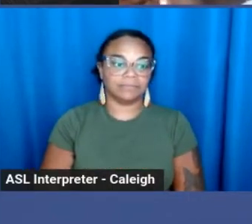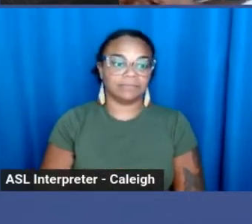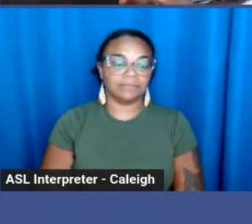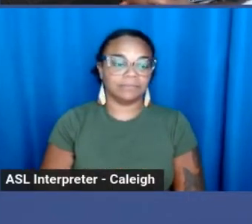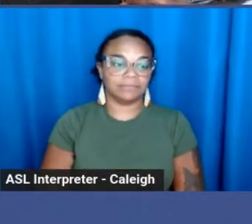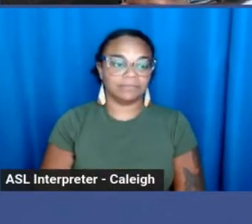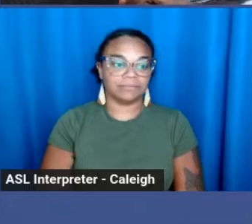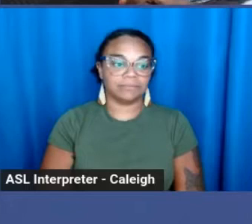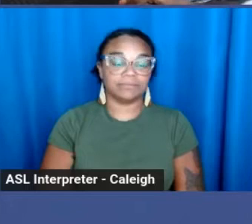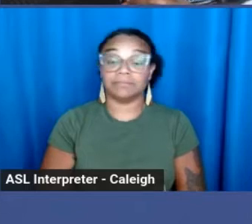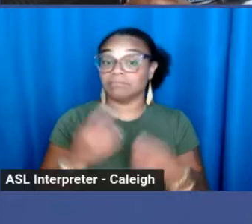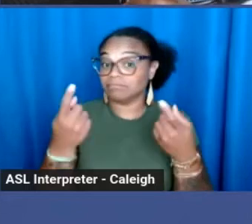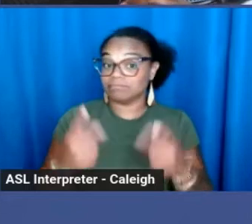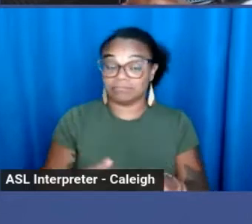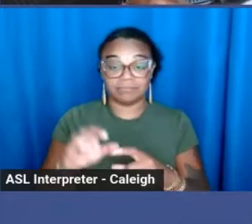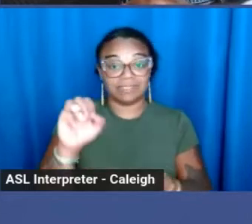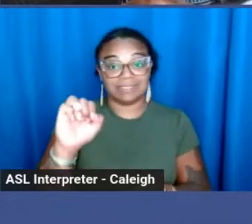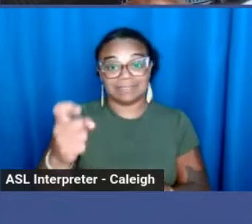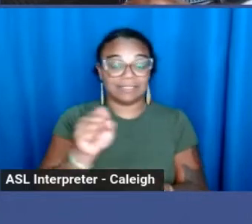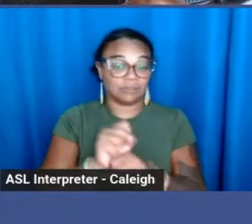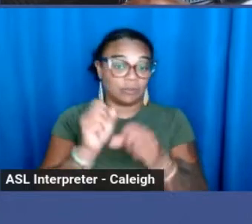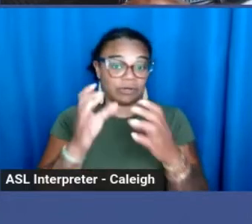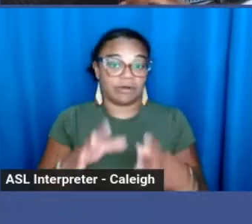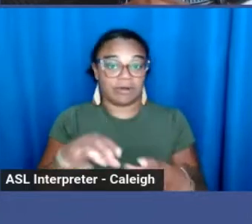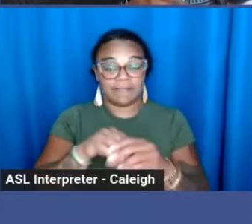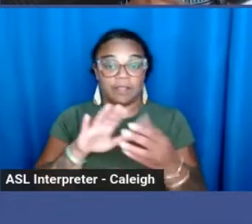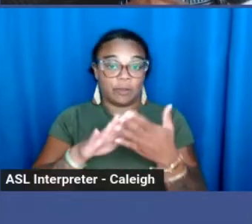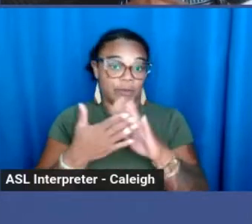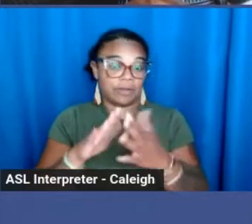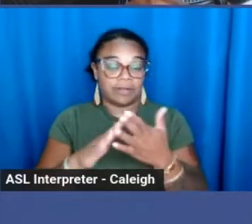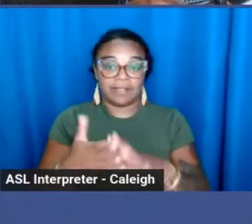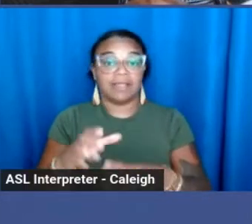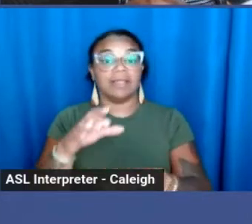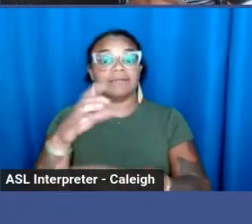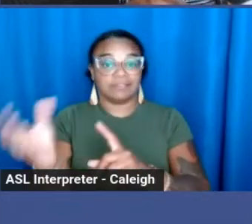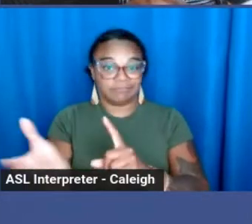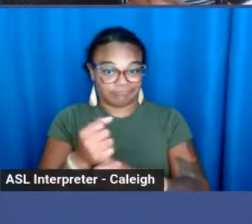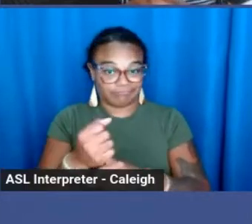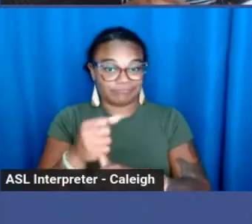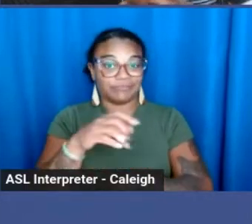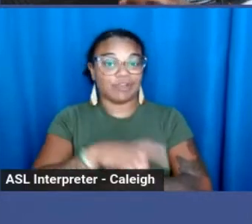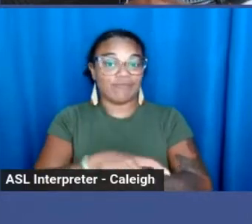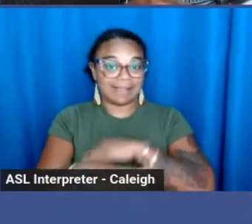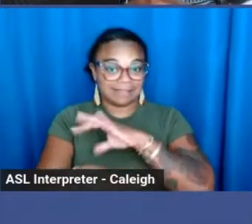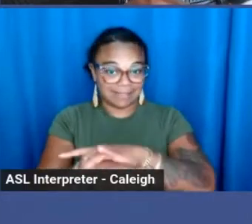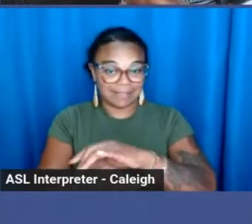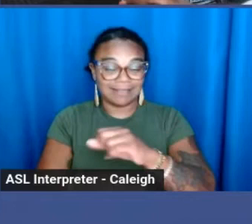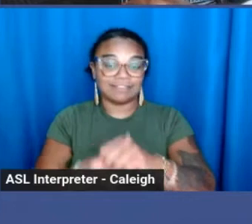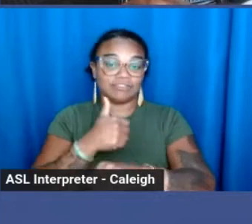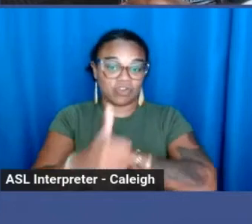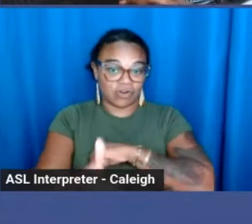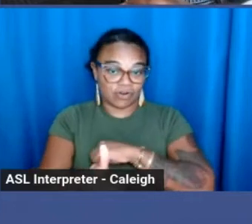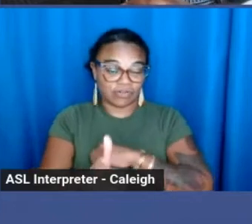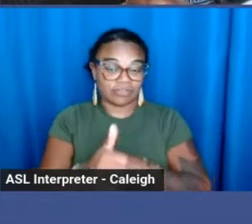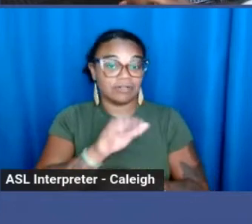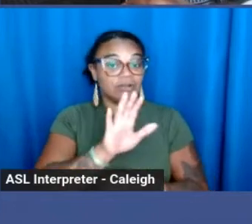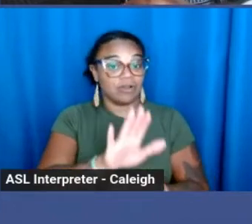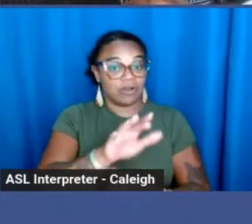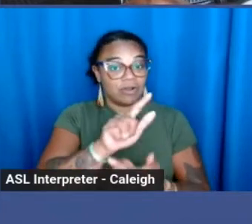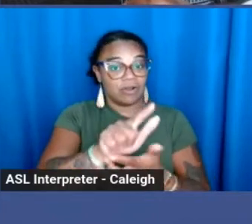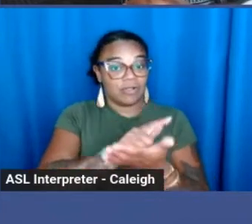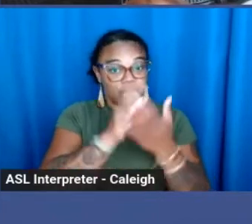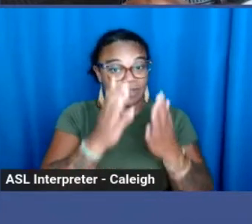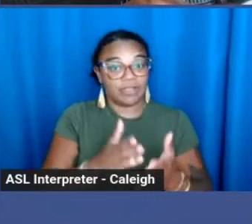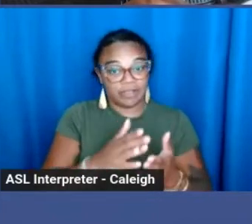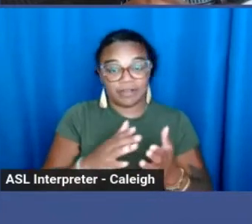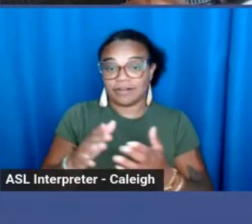A sex worker in the community was arrested and charged. Her lawyer came and fought to bat